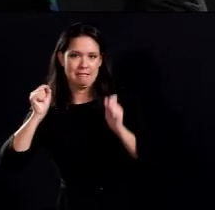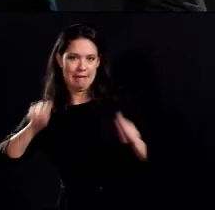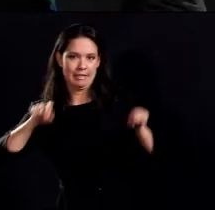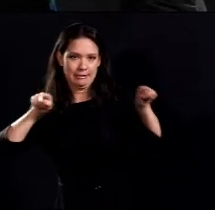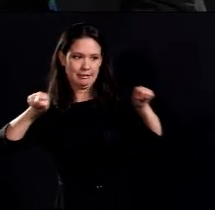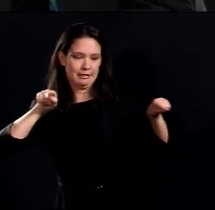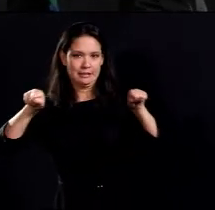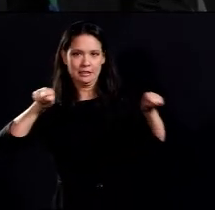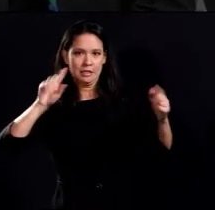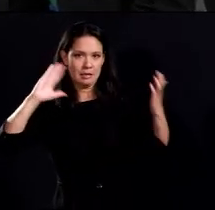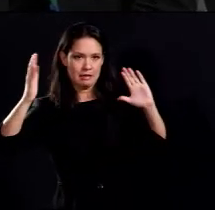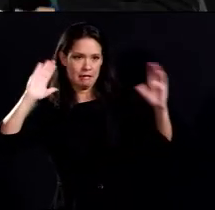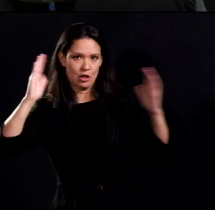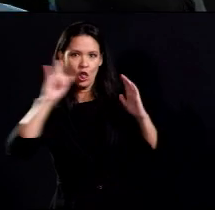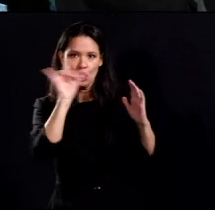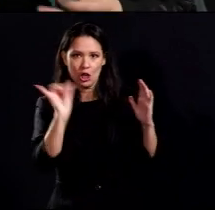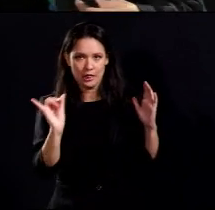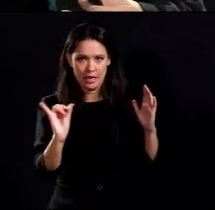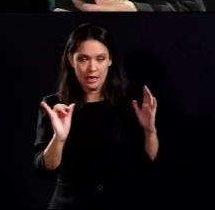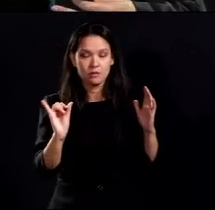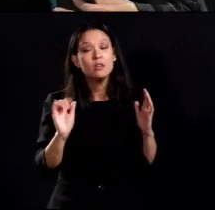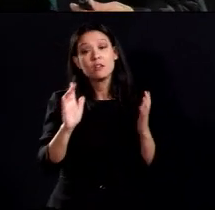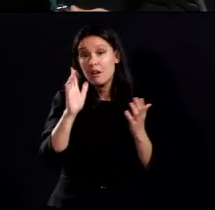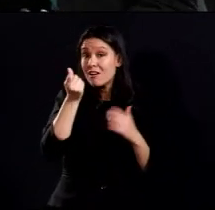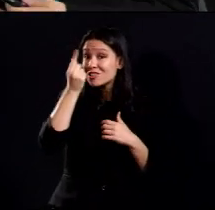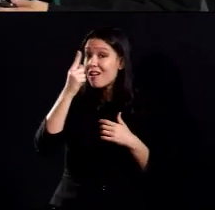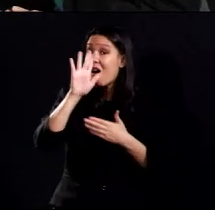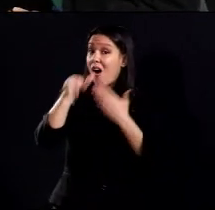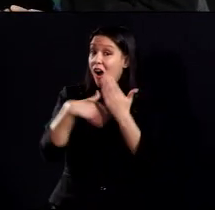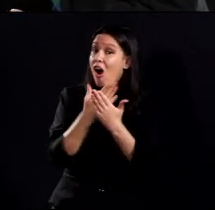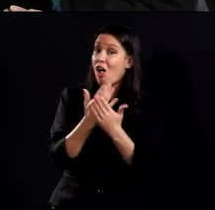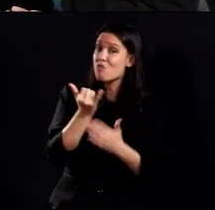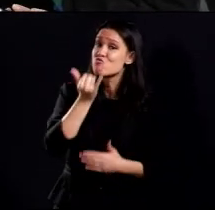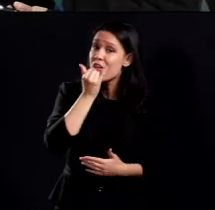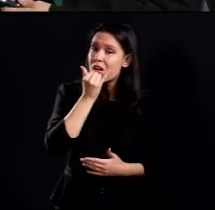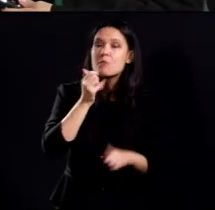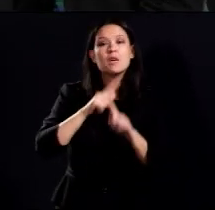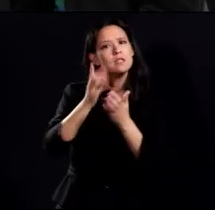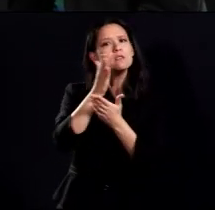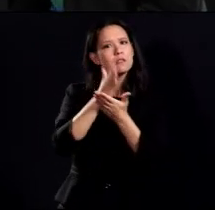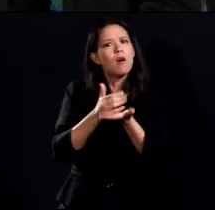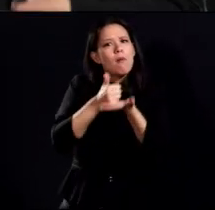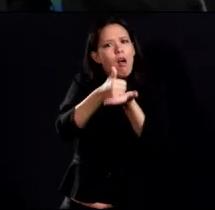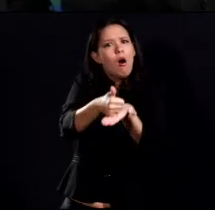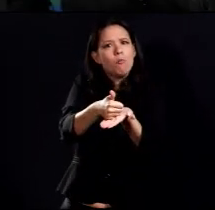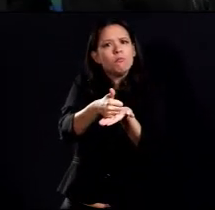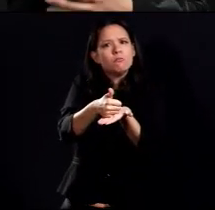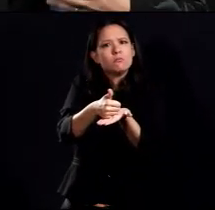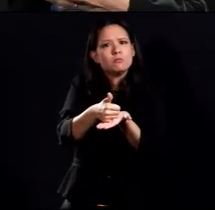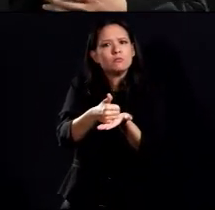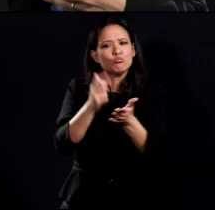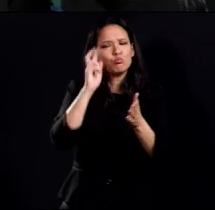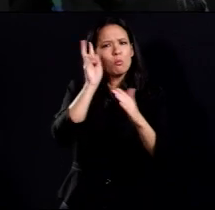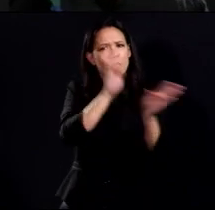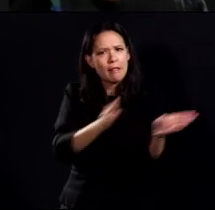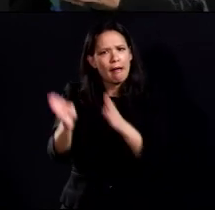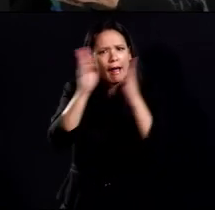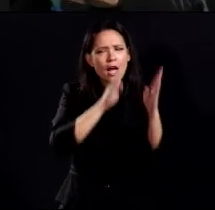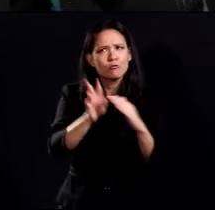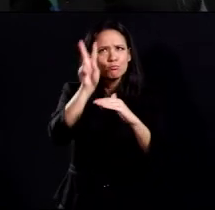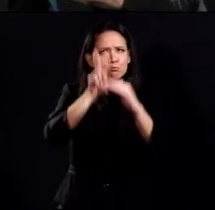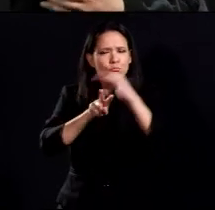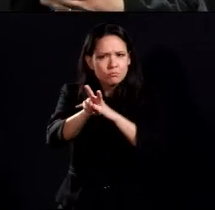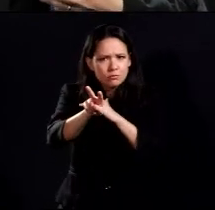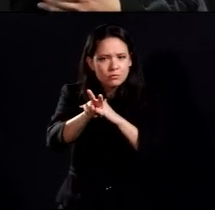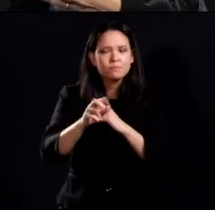with these models that, you know, all models are wrong, but some of them are helpful, some of them are useful. And so, when we plan, we have to